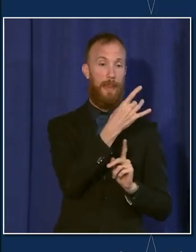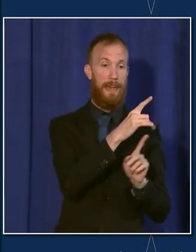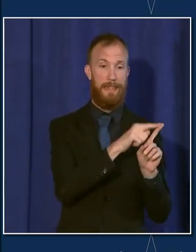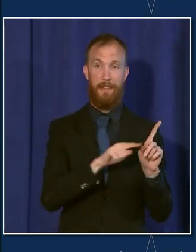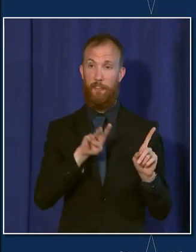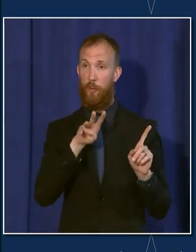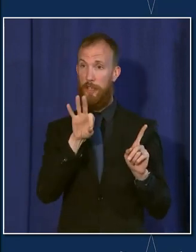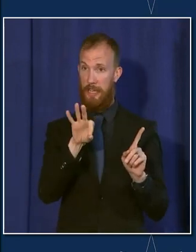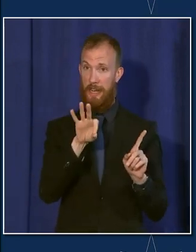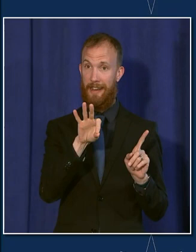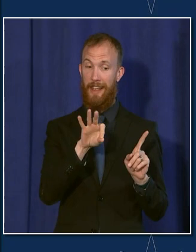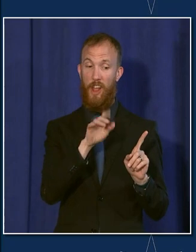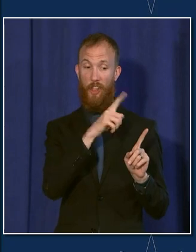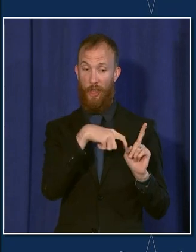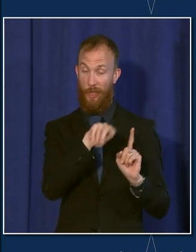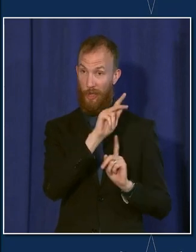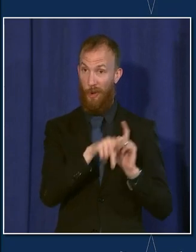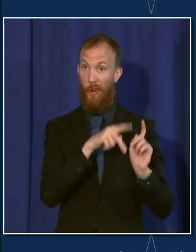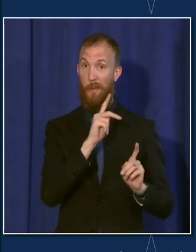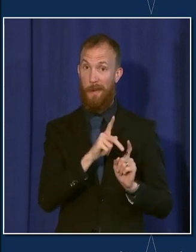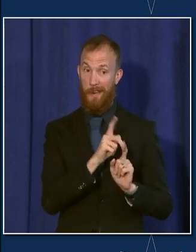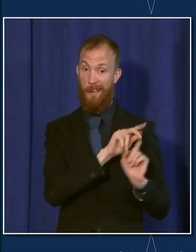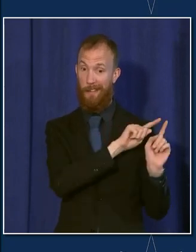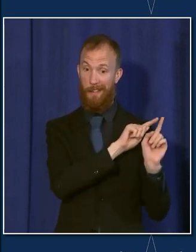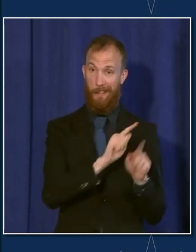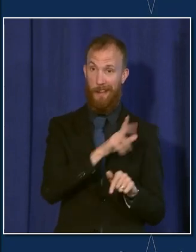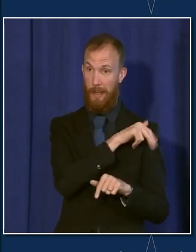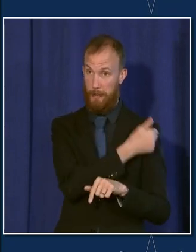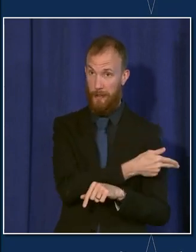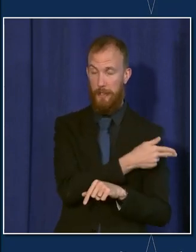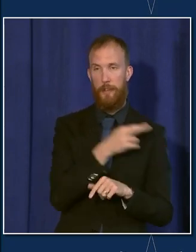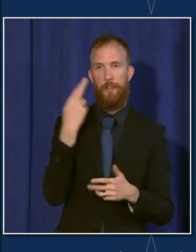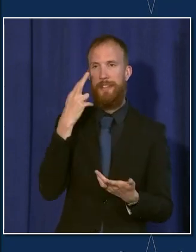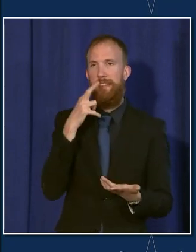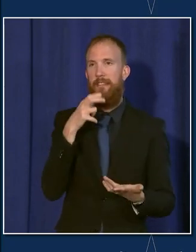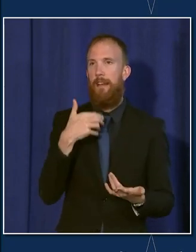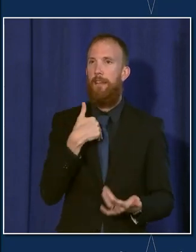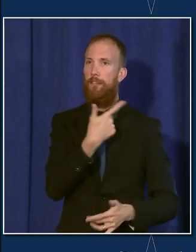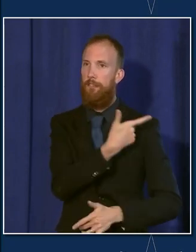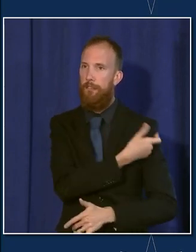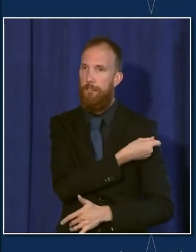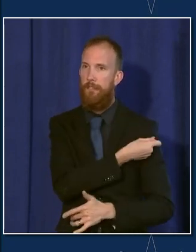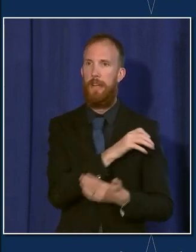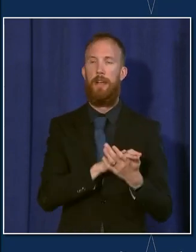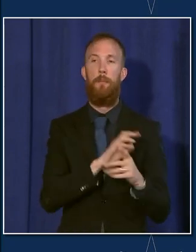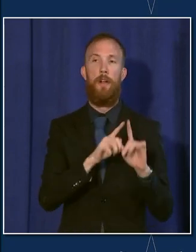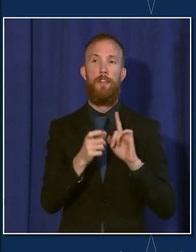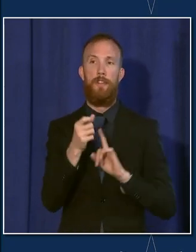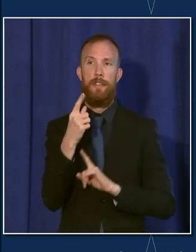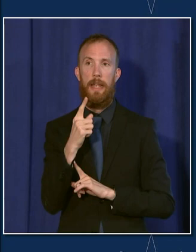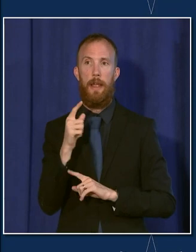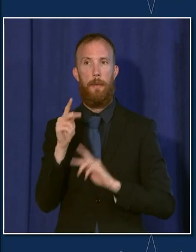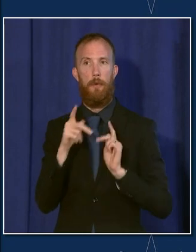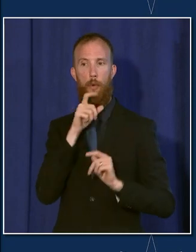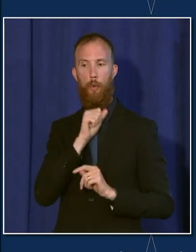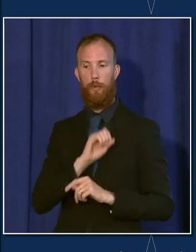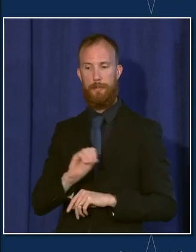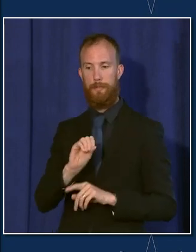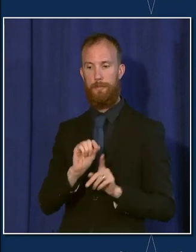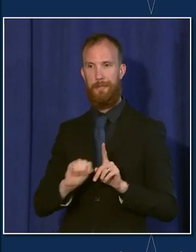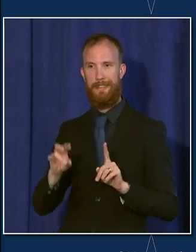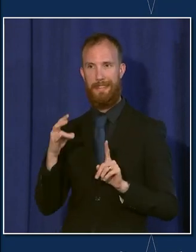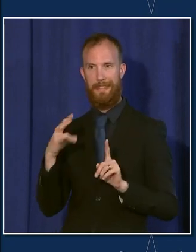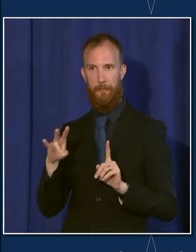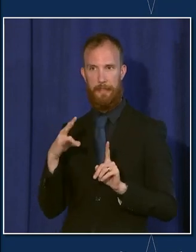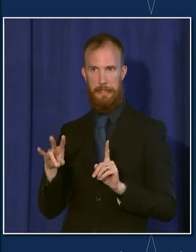olds now are really who is getting hospitalized because they're less likely to be vaccinated. However, zero to 17 year olds, which of course